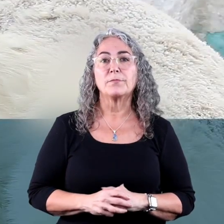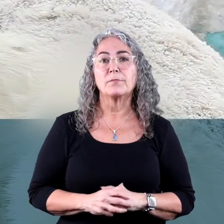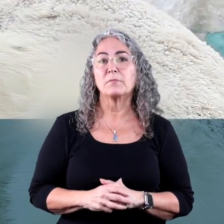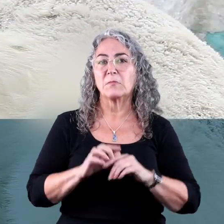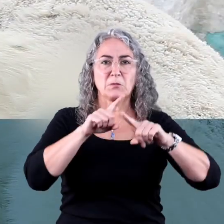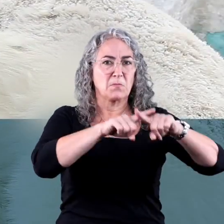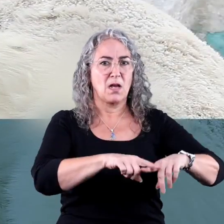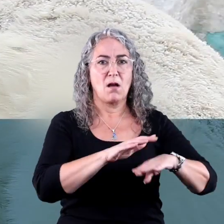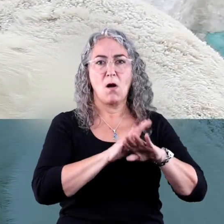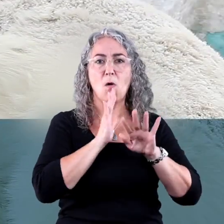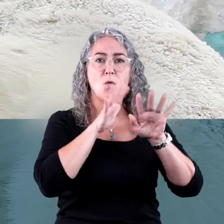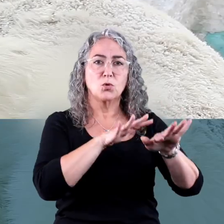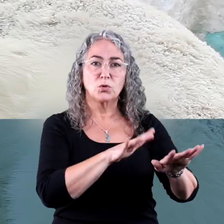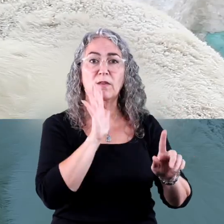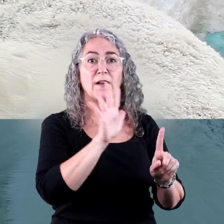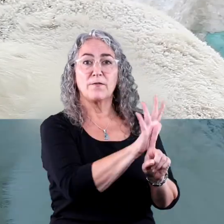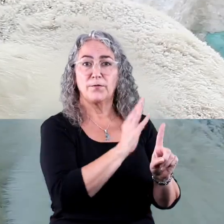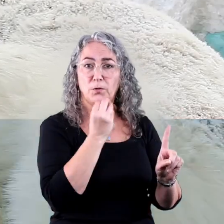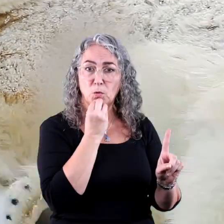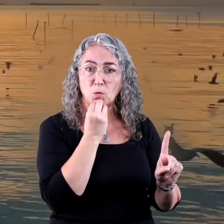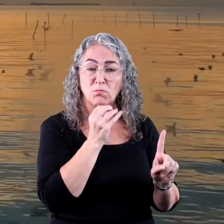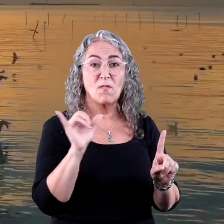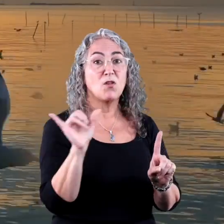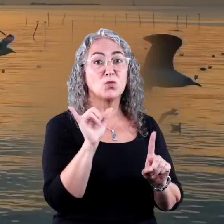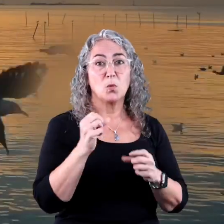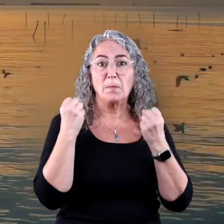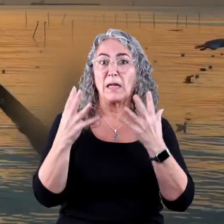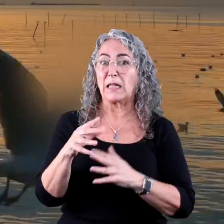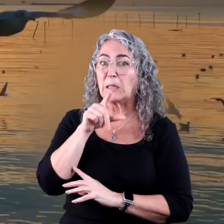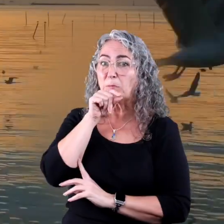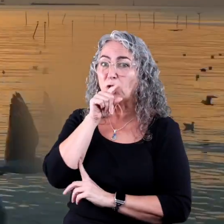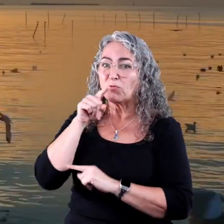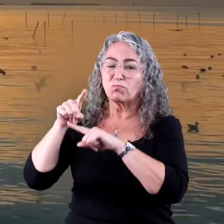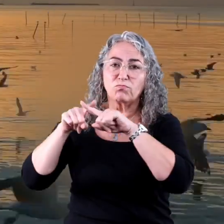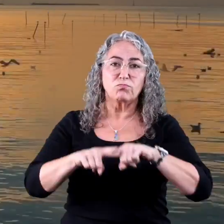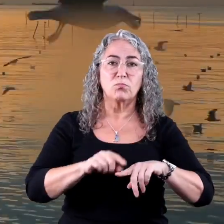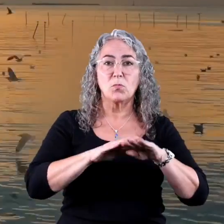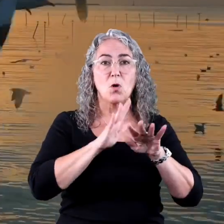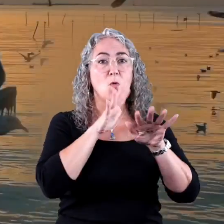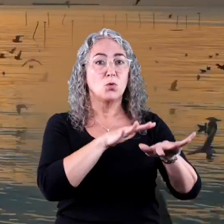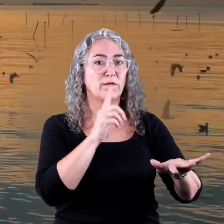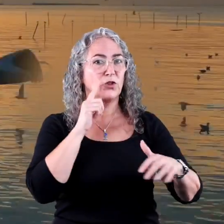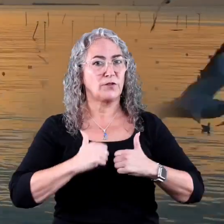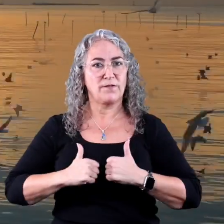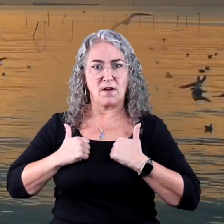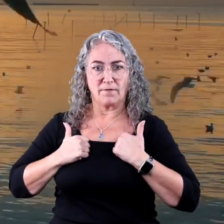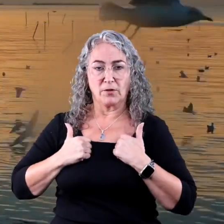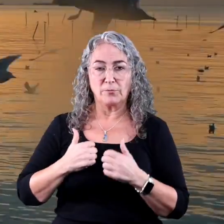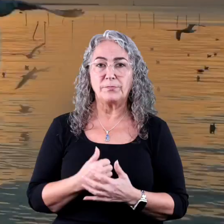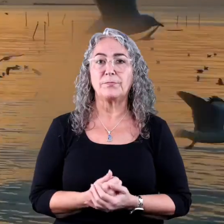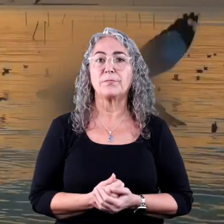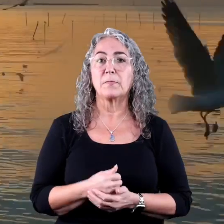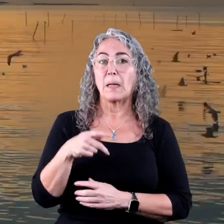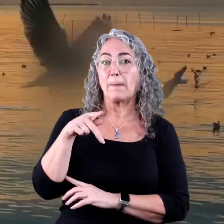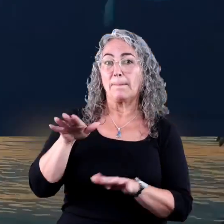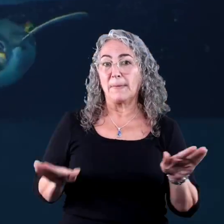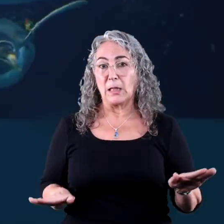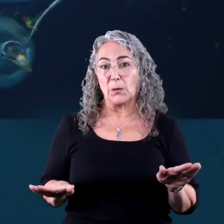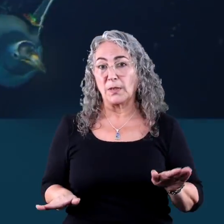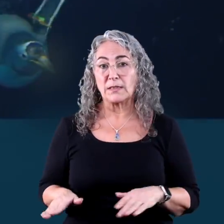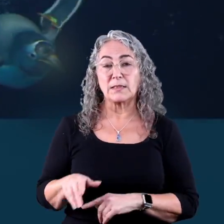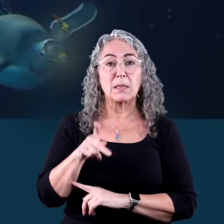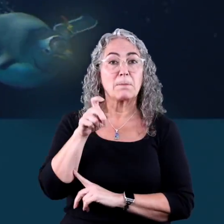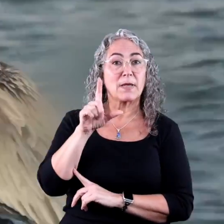depend on the ocean for their food. There are also many seabirds that rely on the ocean for survival including